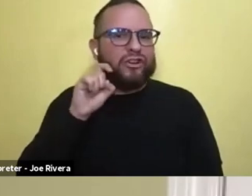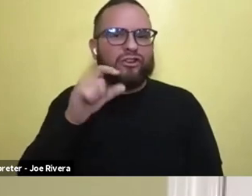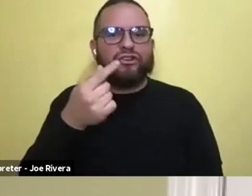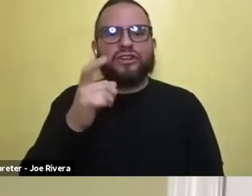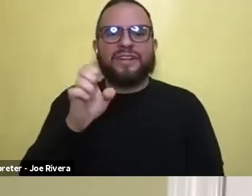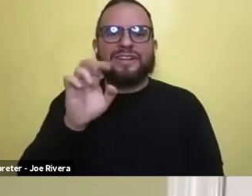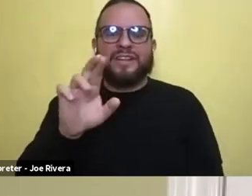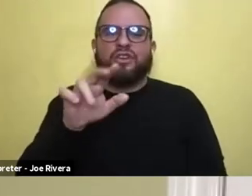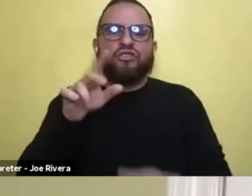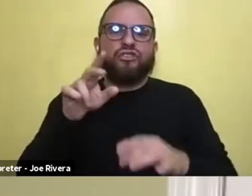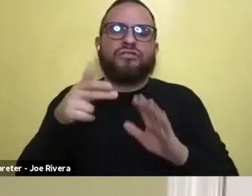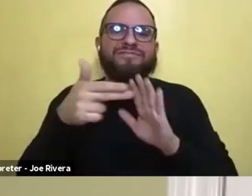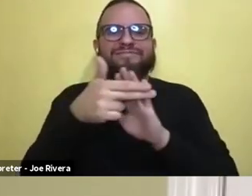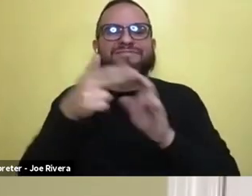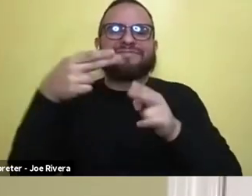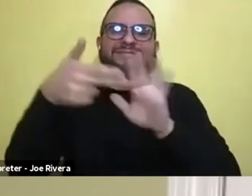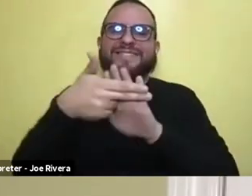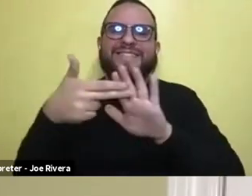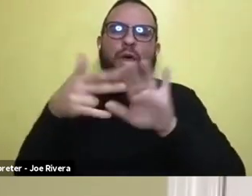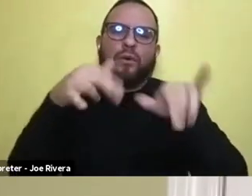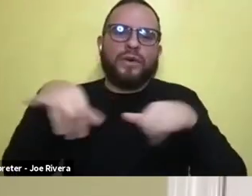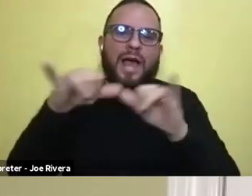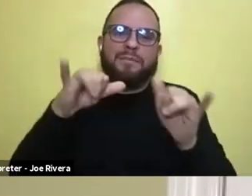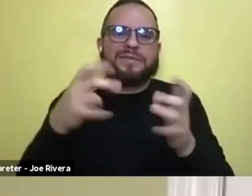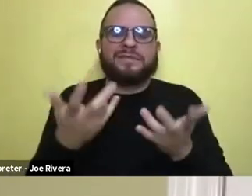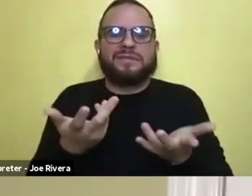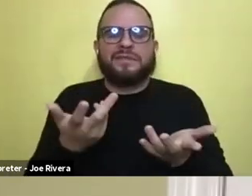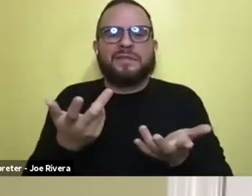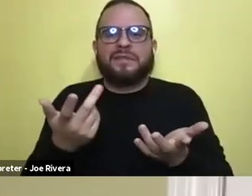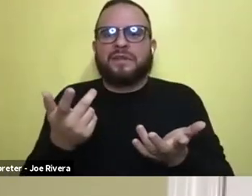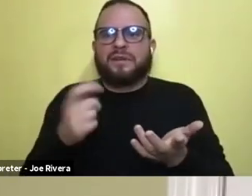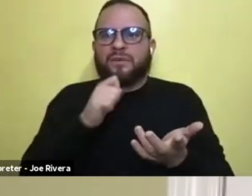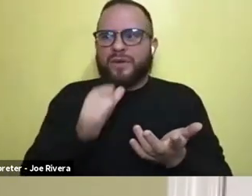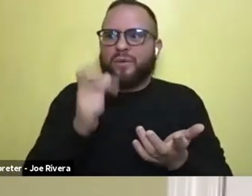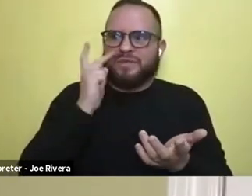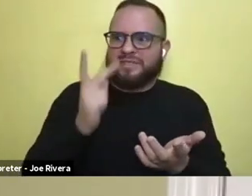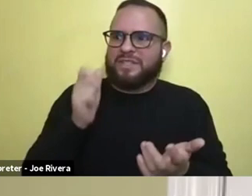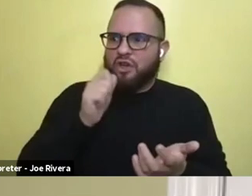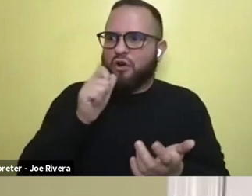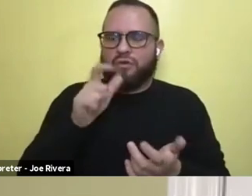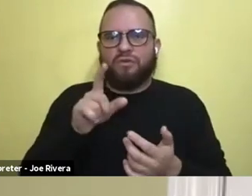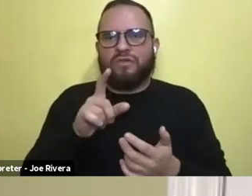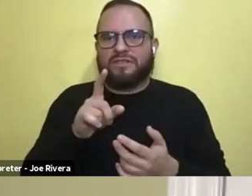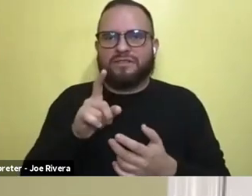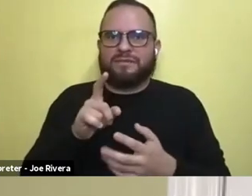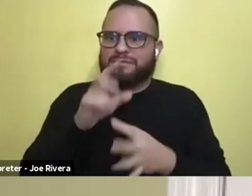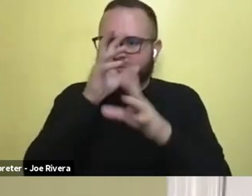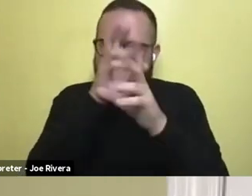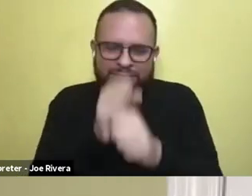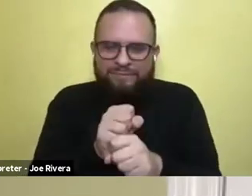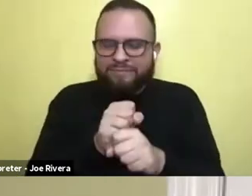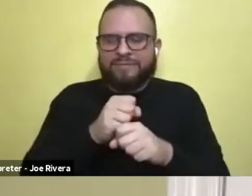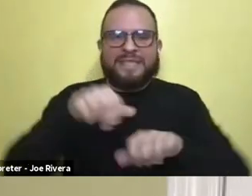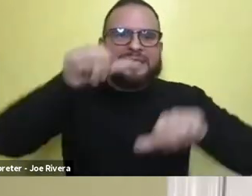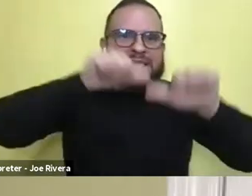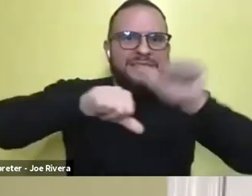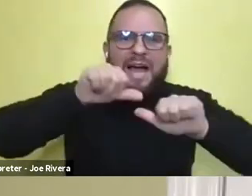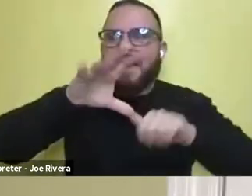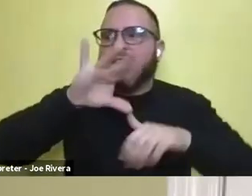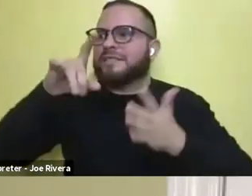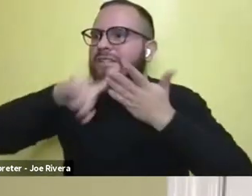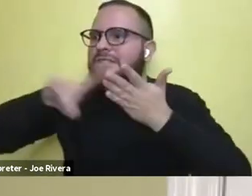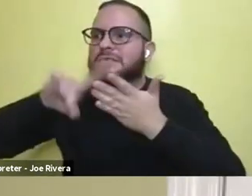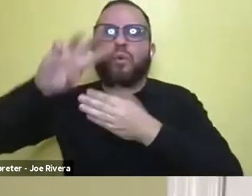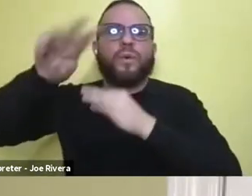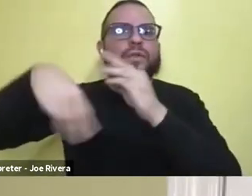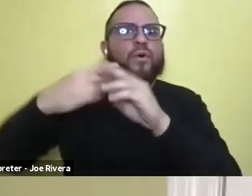an inventor and so passionate about science and, you know, exploring the world of science. And I think, you know,